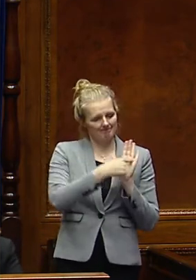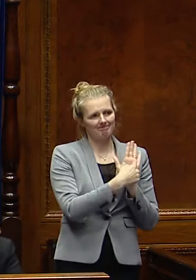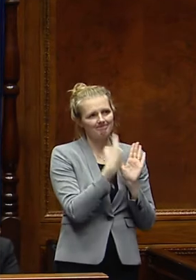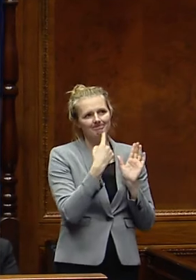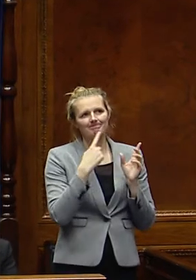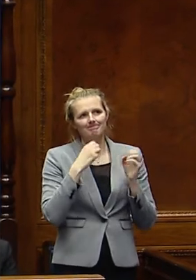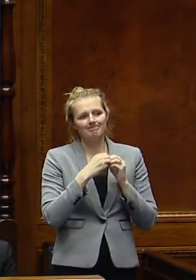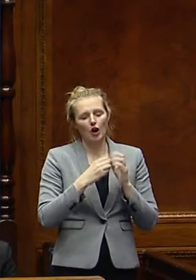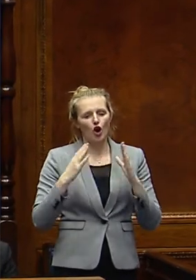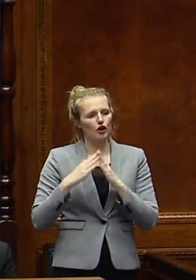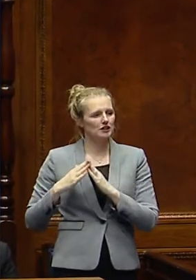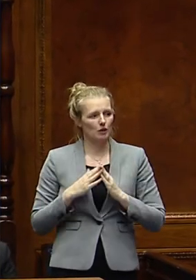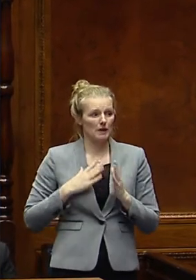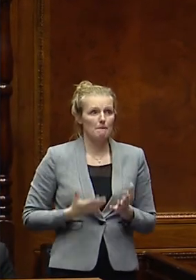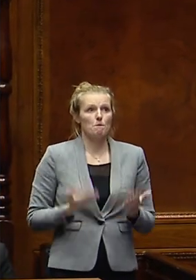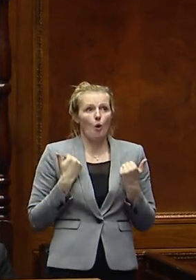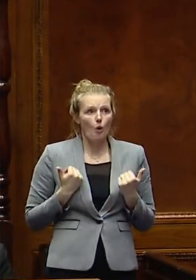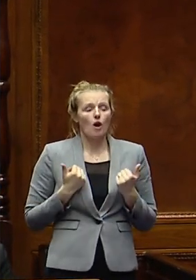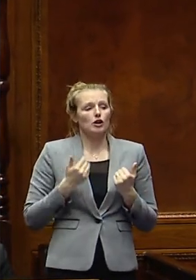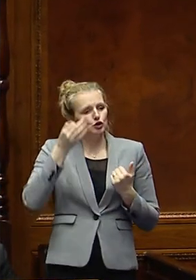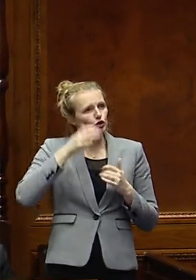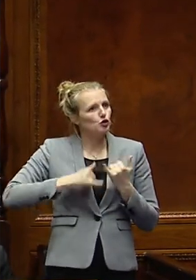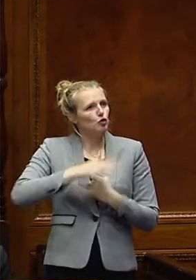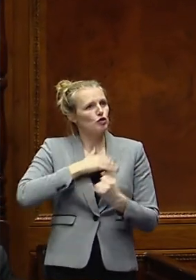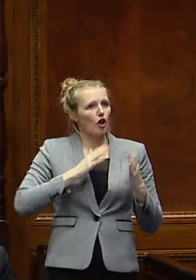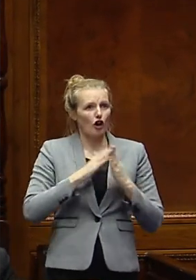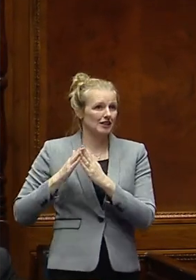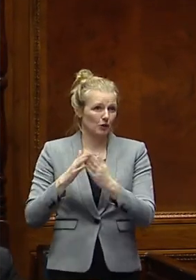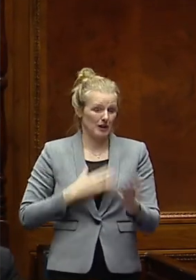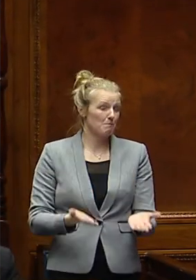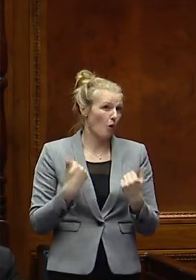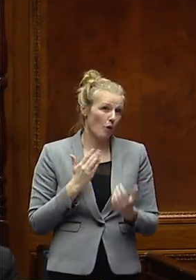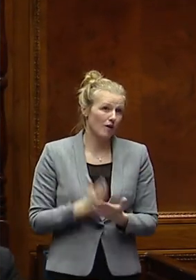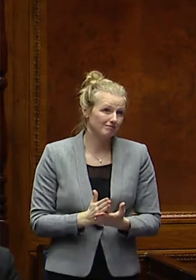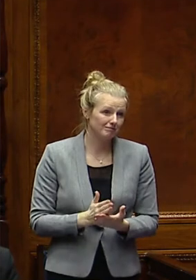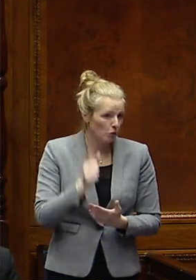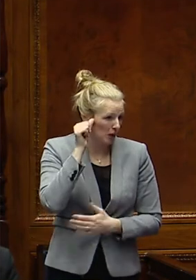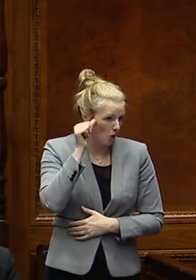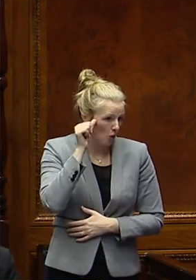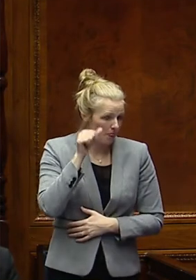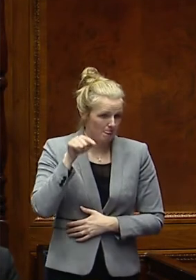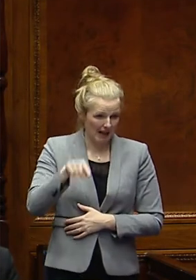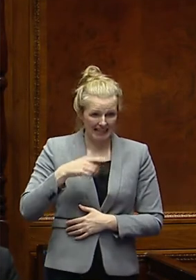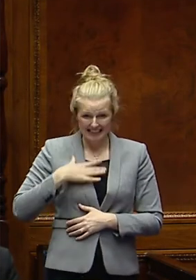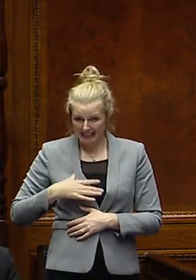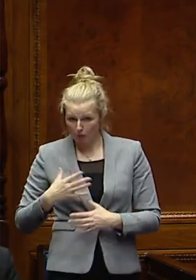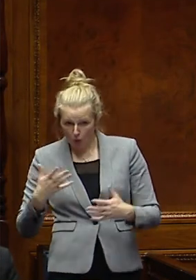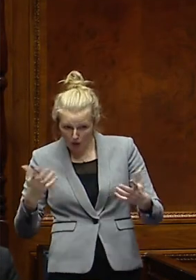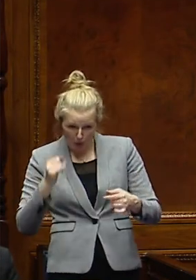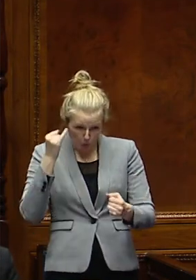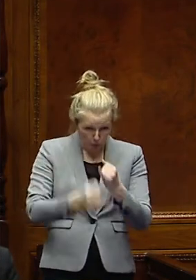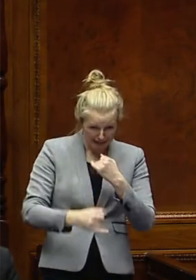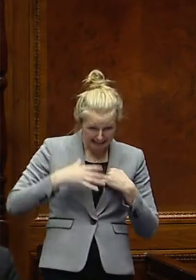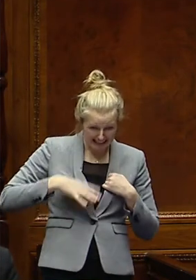need to increase the amount of public housing that we are actually making available and indeed that has to be in the areas of greatest need.